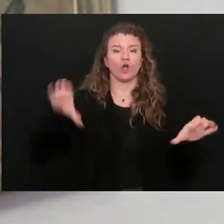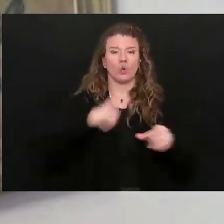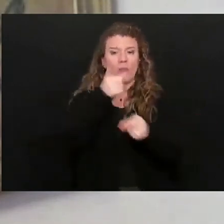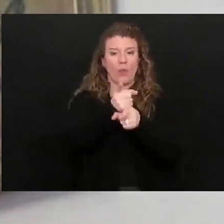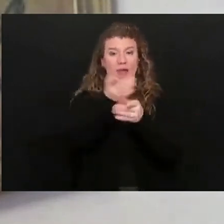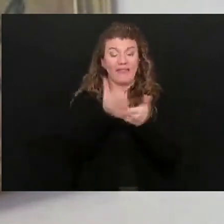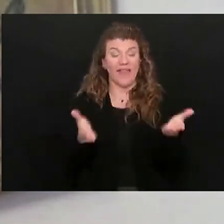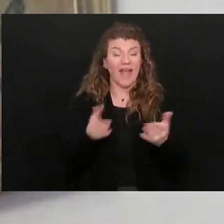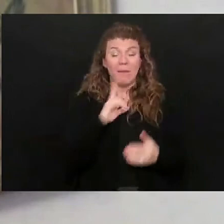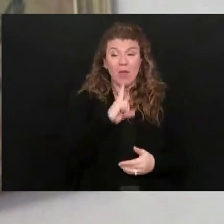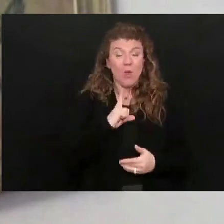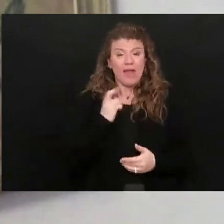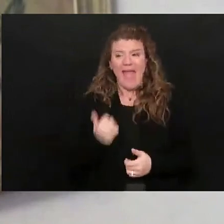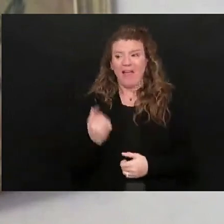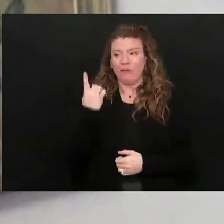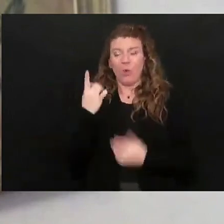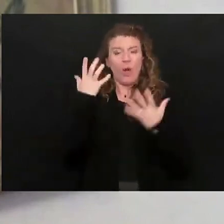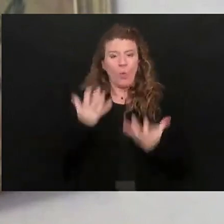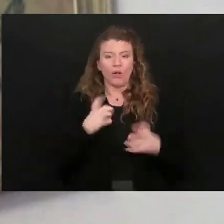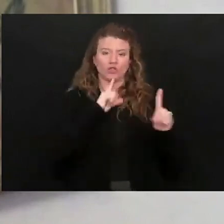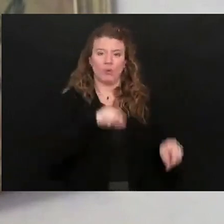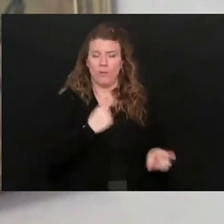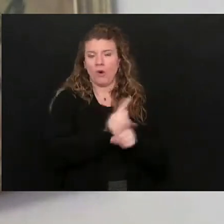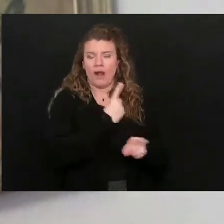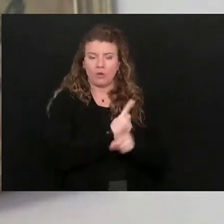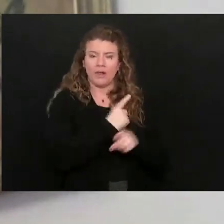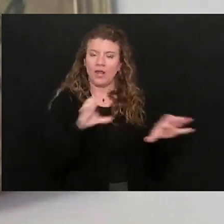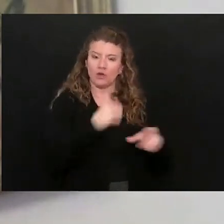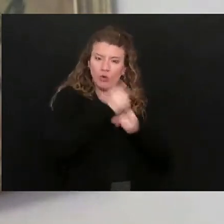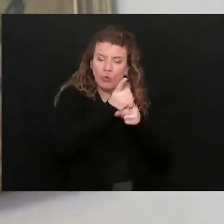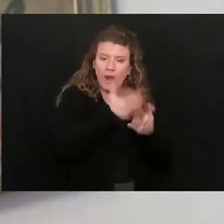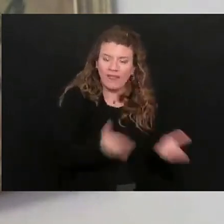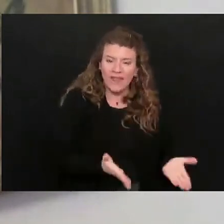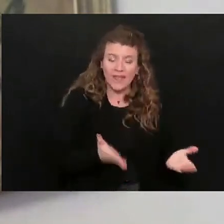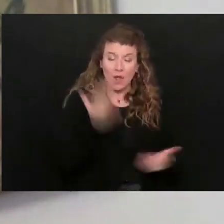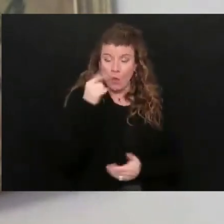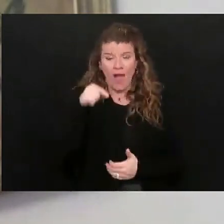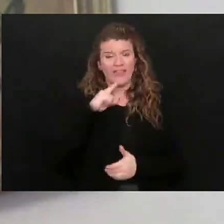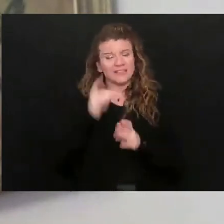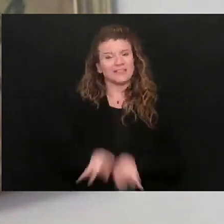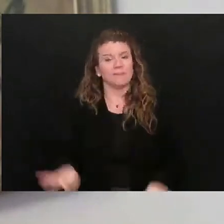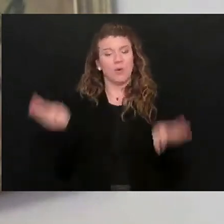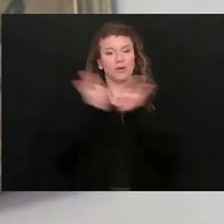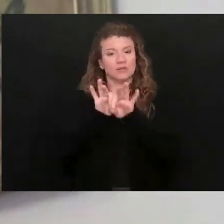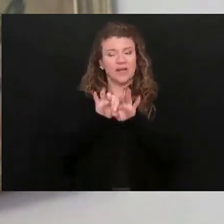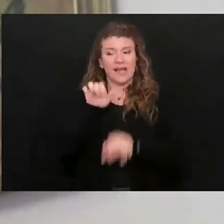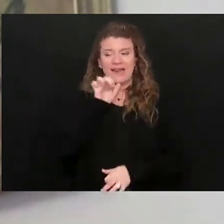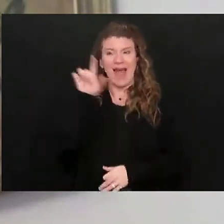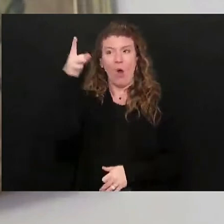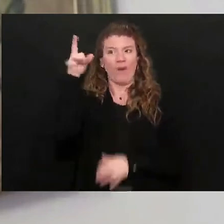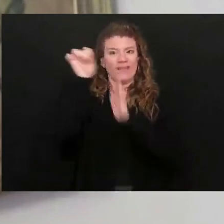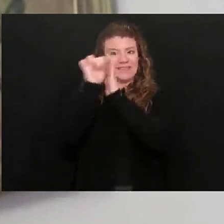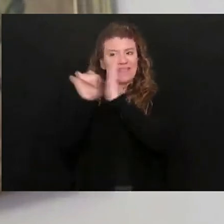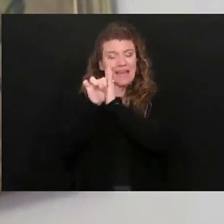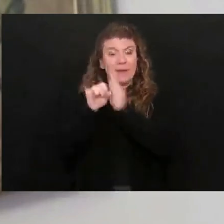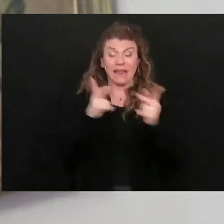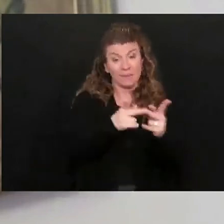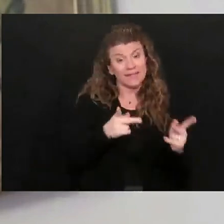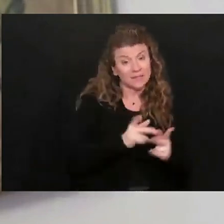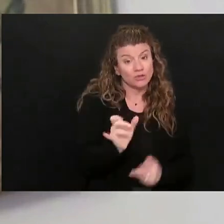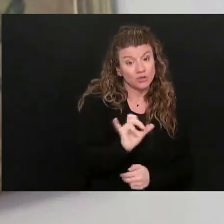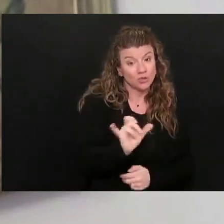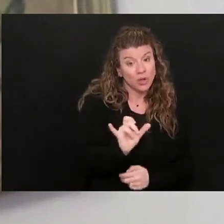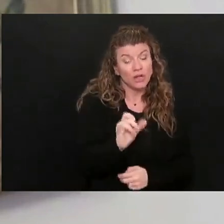wants to make sure they're reporting accurately because this is important to not only the state as well as the facilities. So,